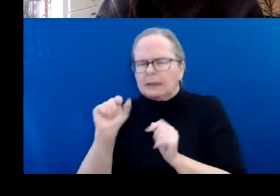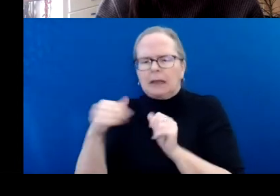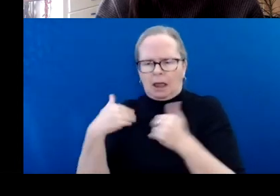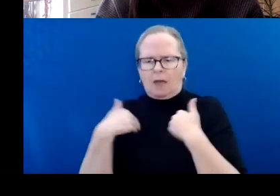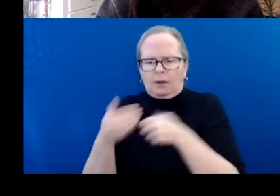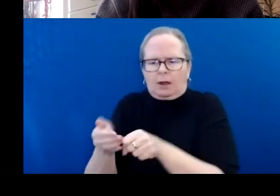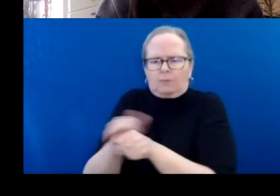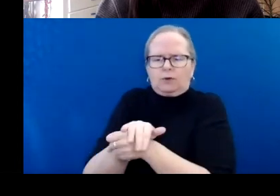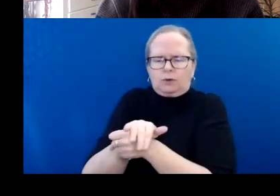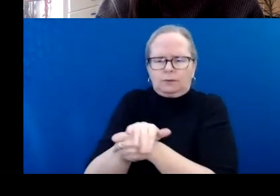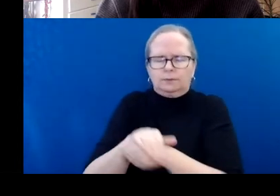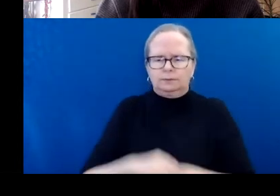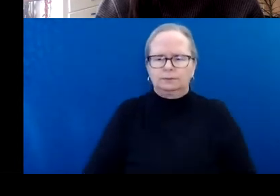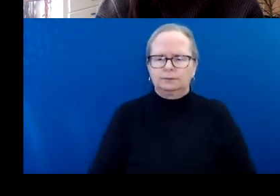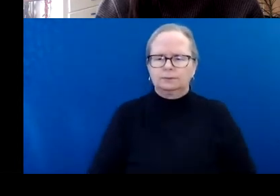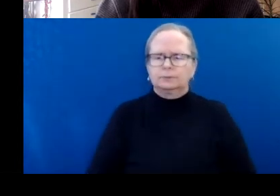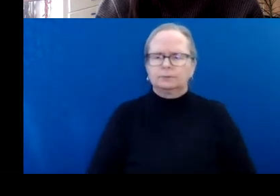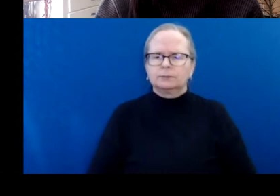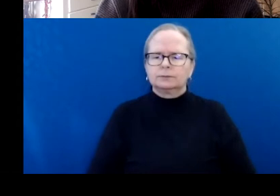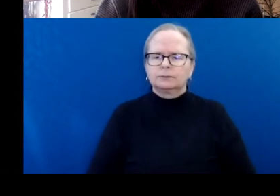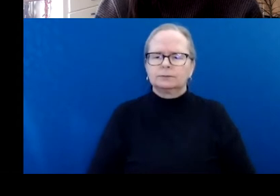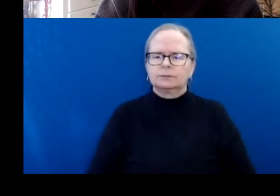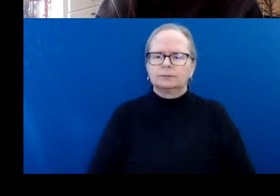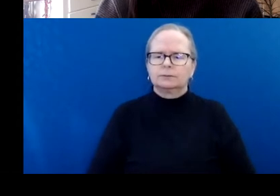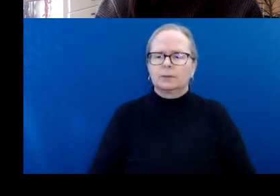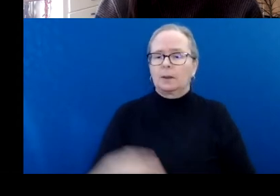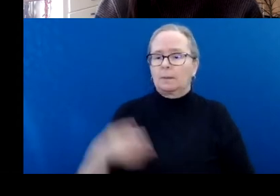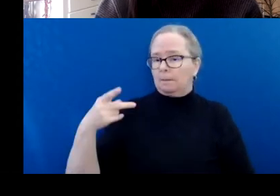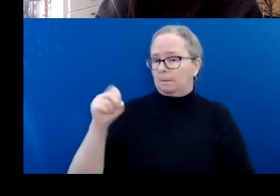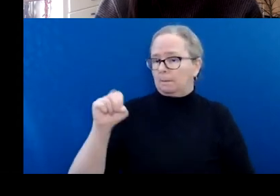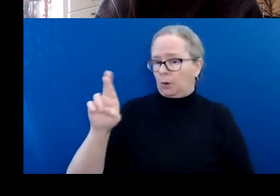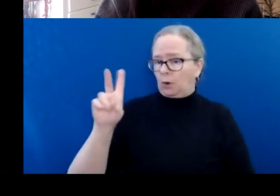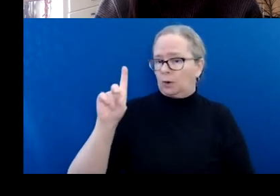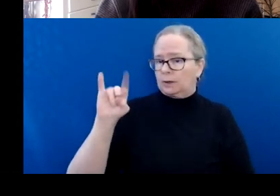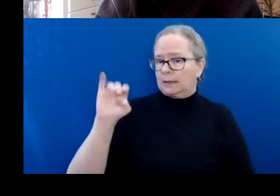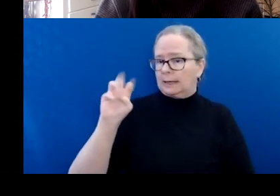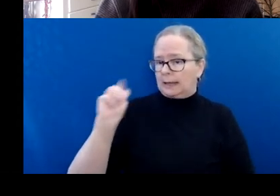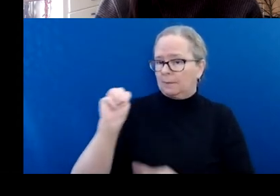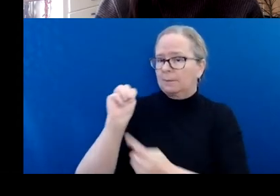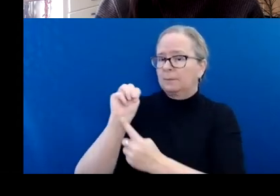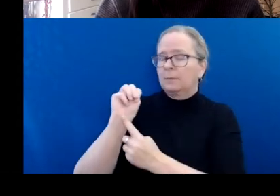Per diems are eligible for opportunities that take place away from your primary residence.